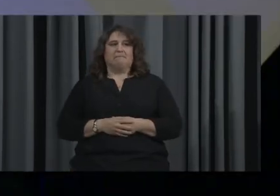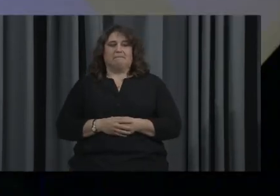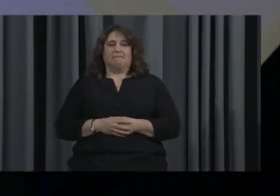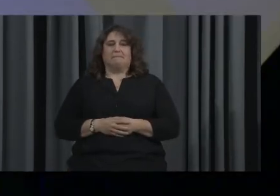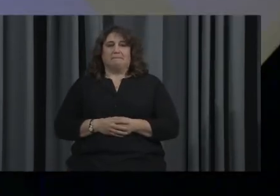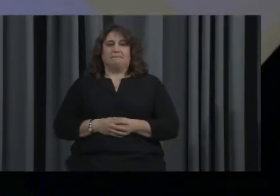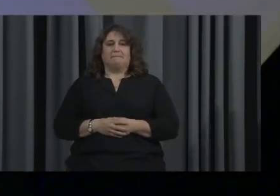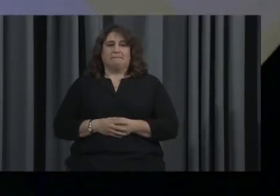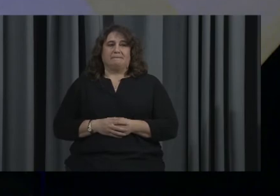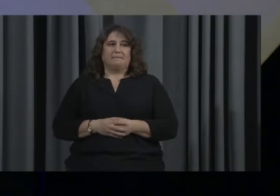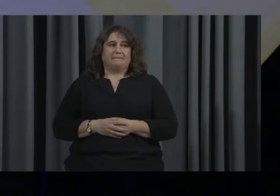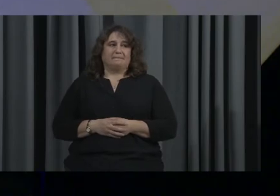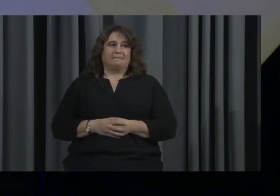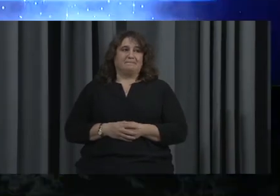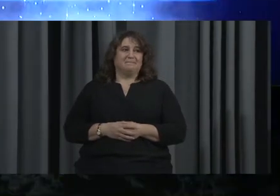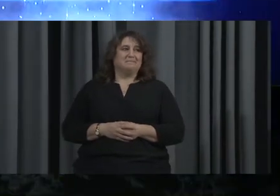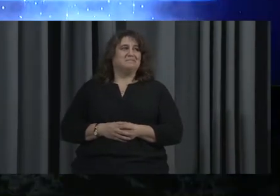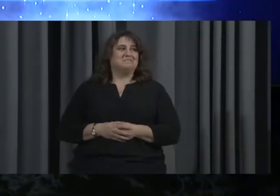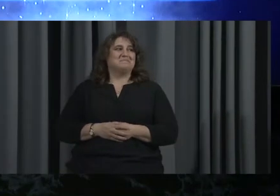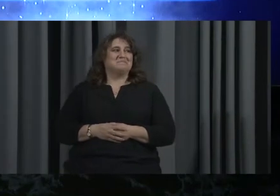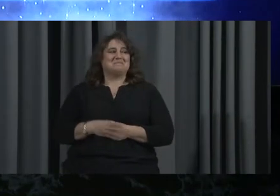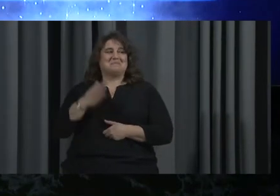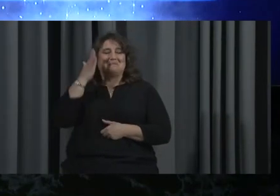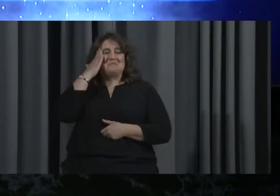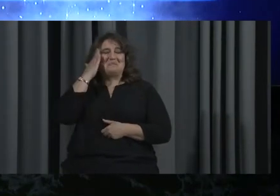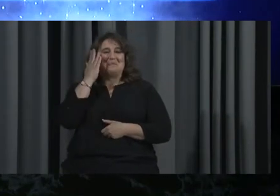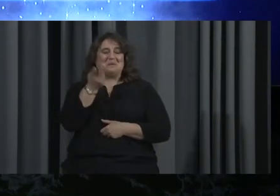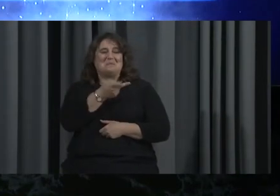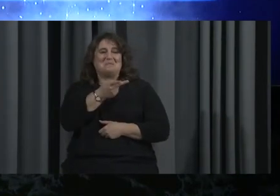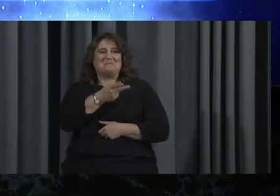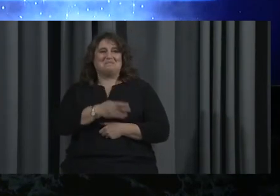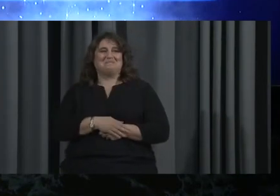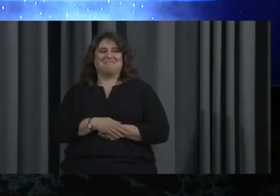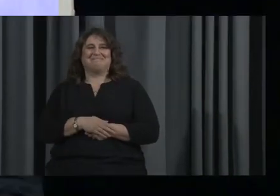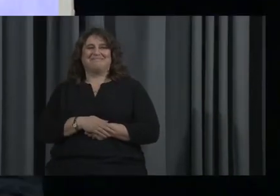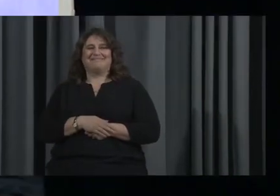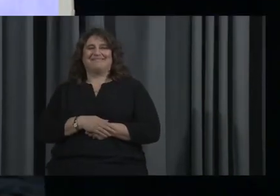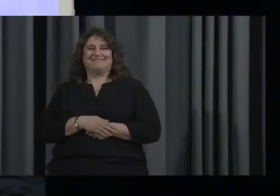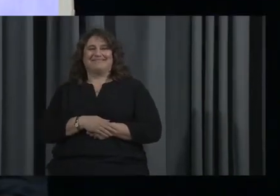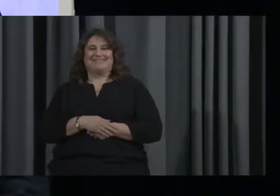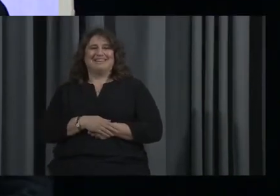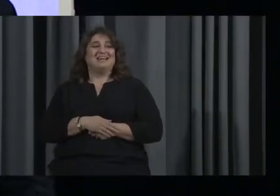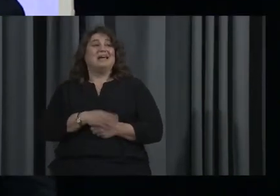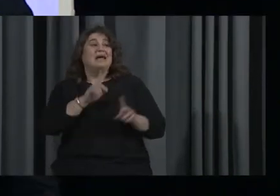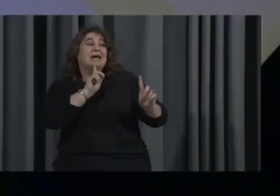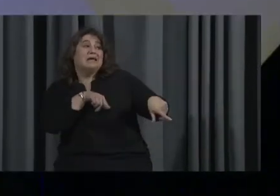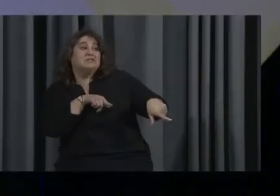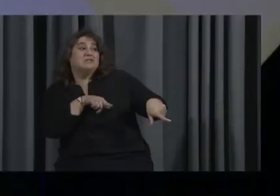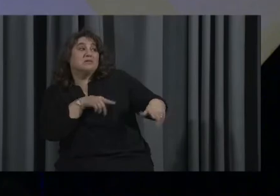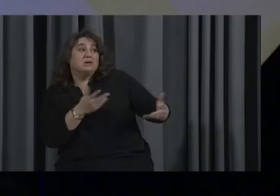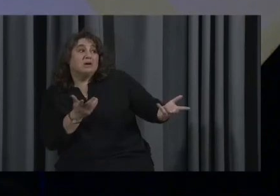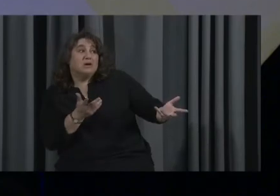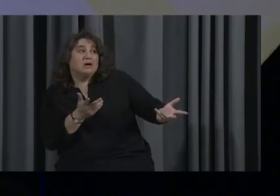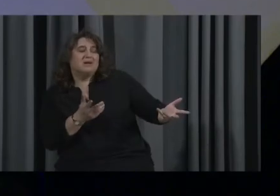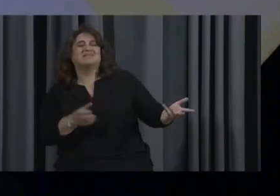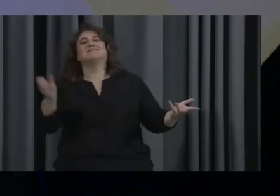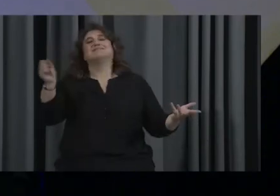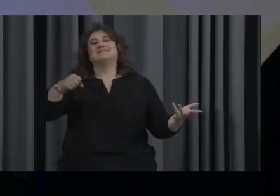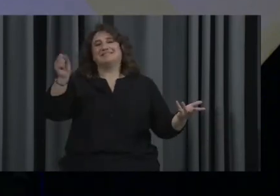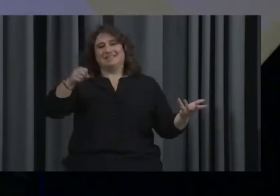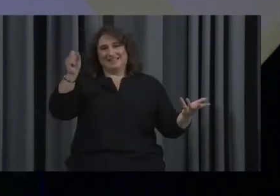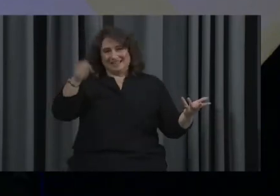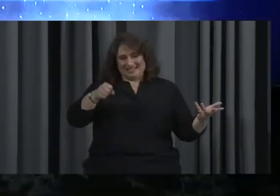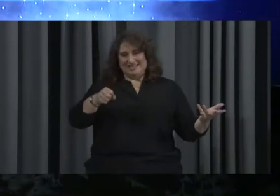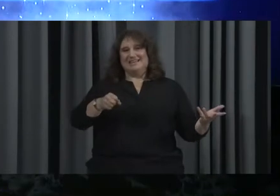That's correct. That's That's correct, Okay. Let's see what you have, Ms. Tamler. Good. Okay. Female